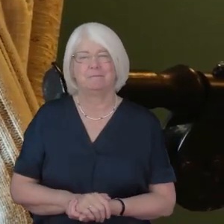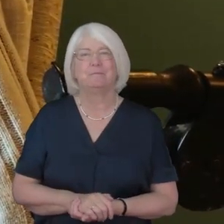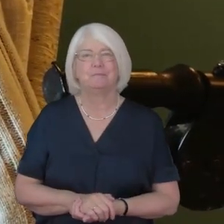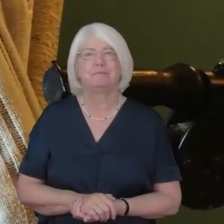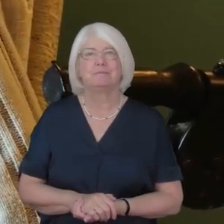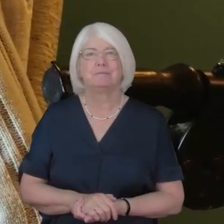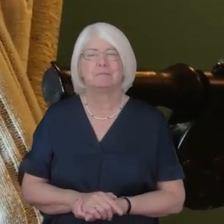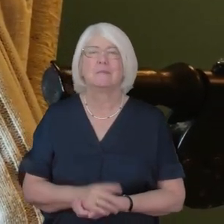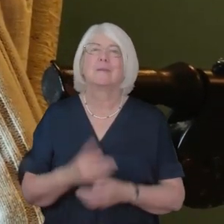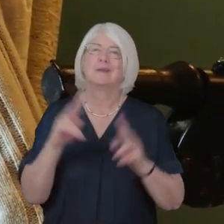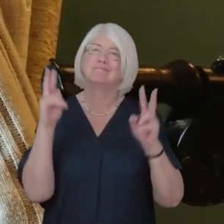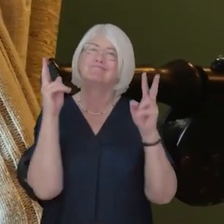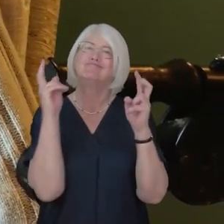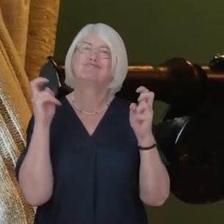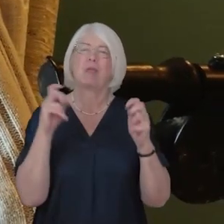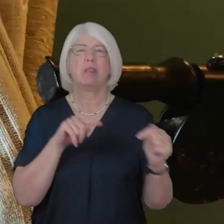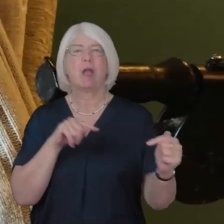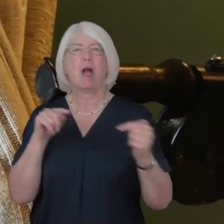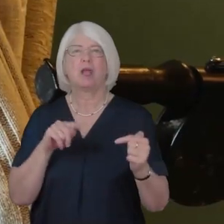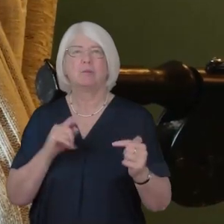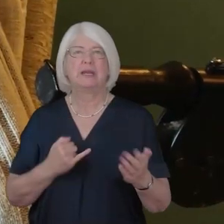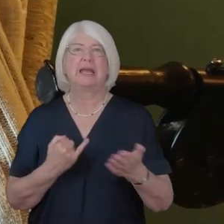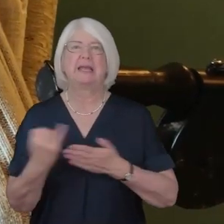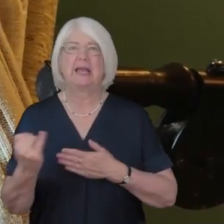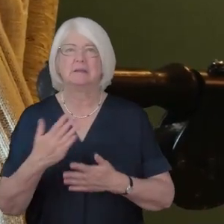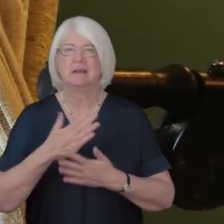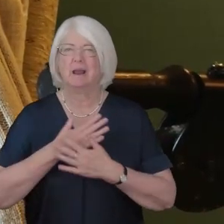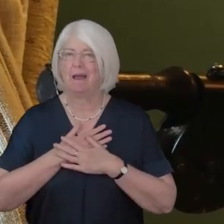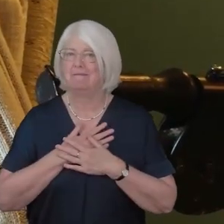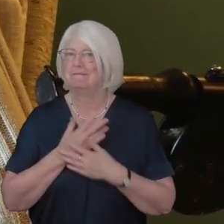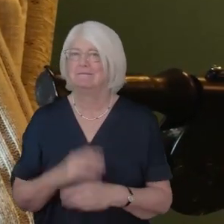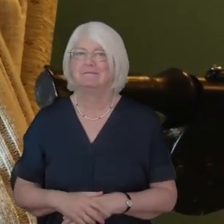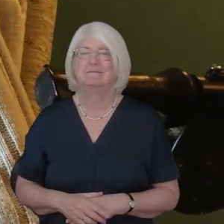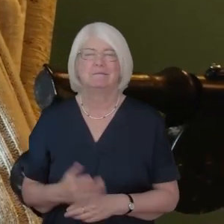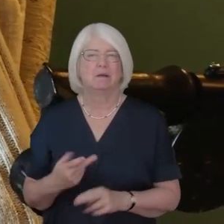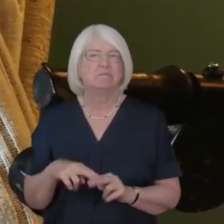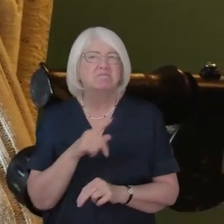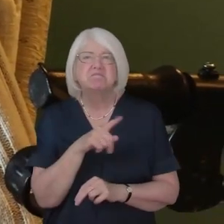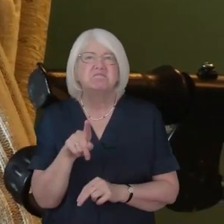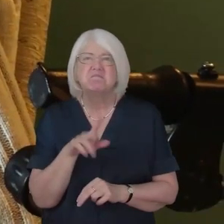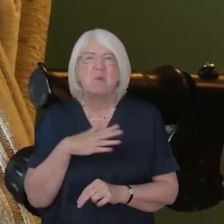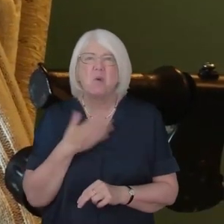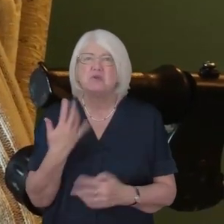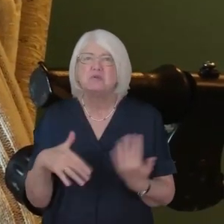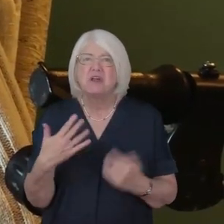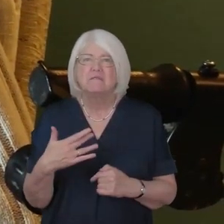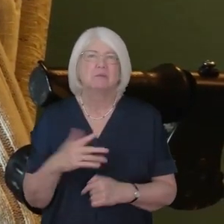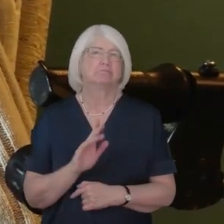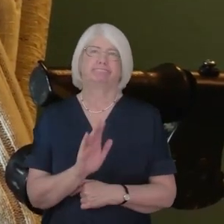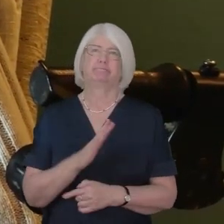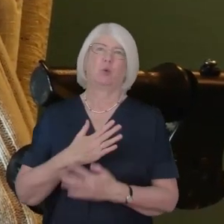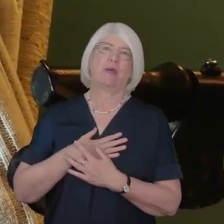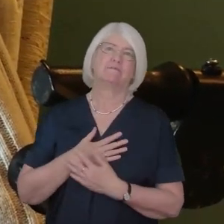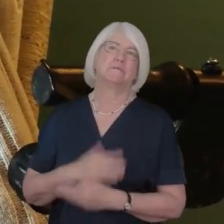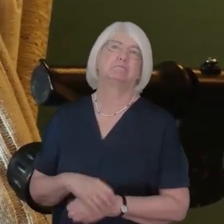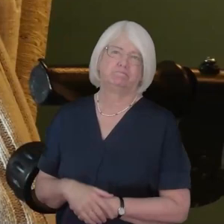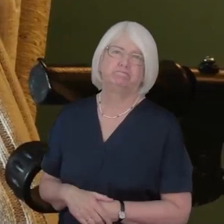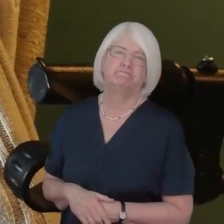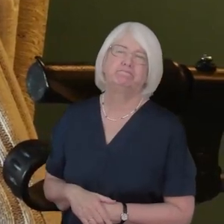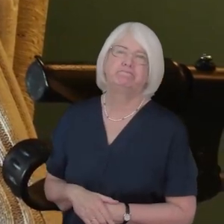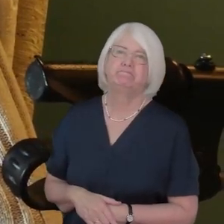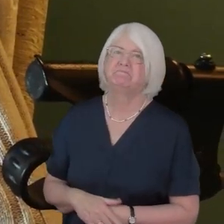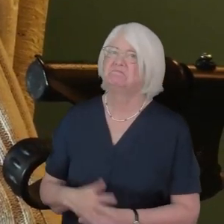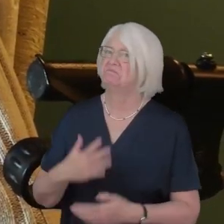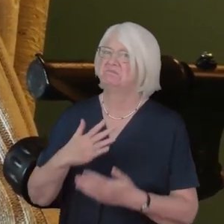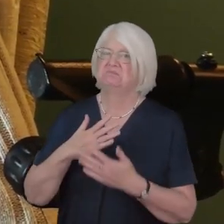love If you do not want to suffer, do not love Love neither